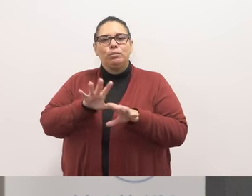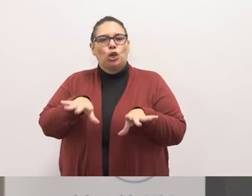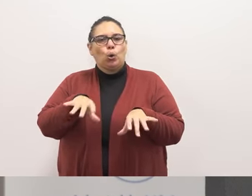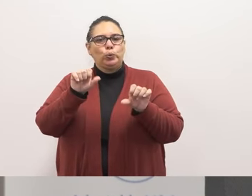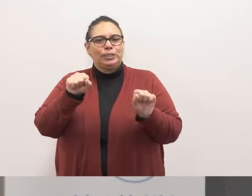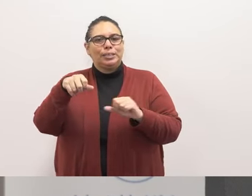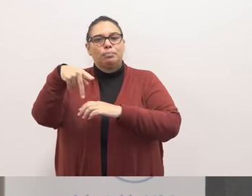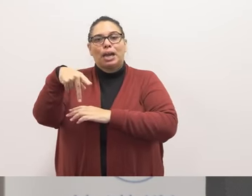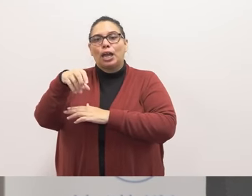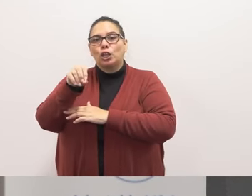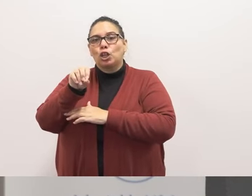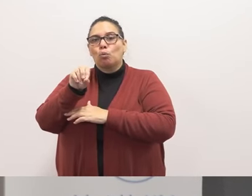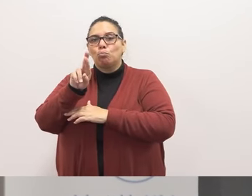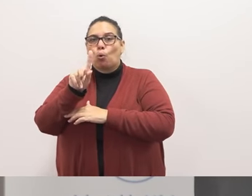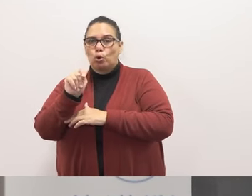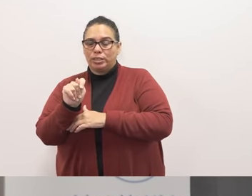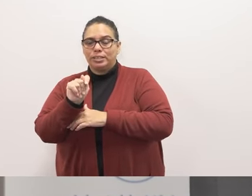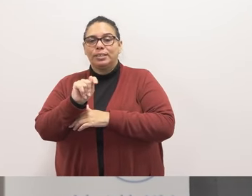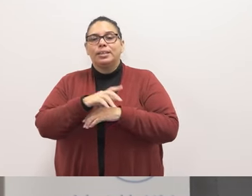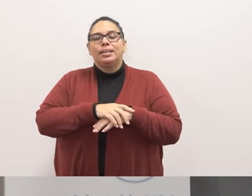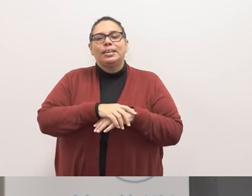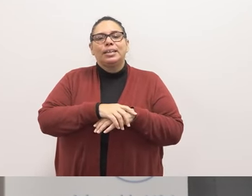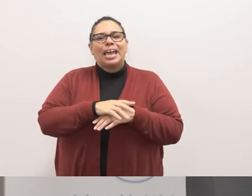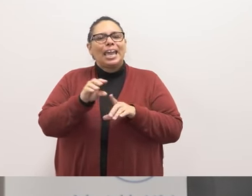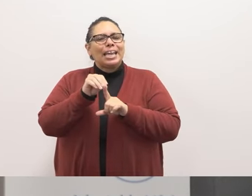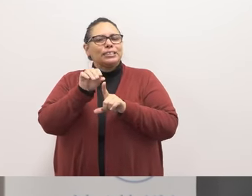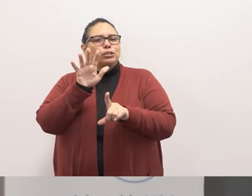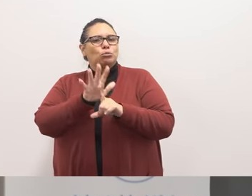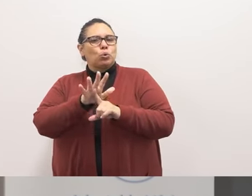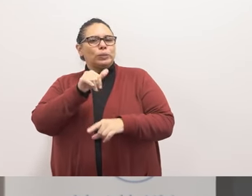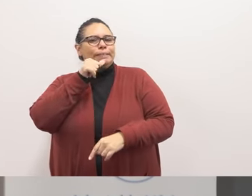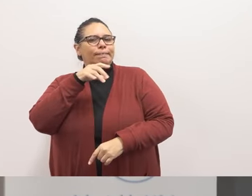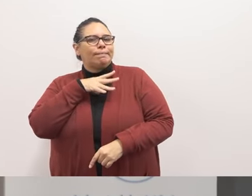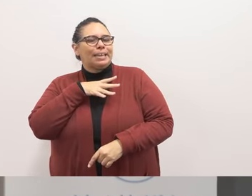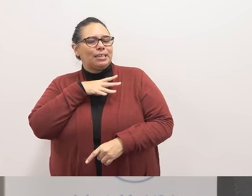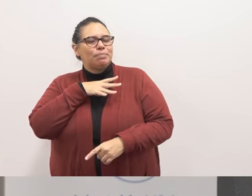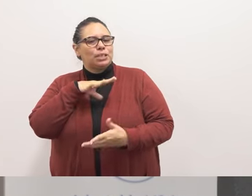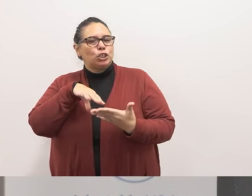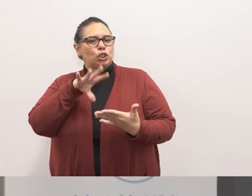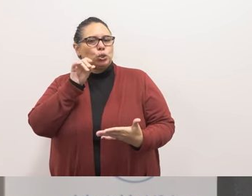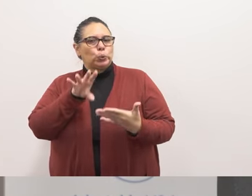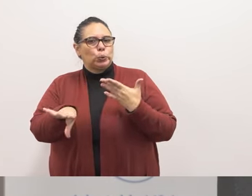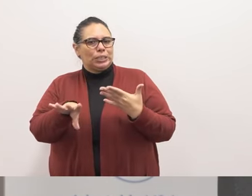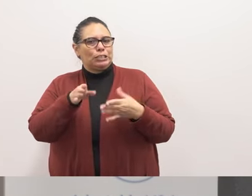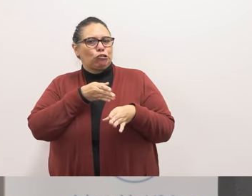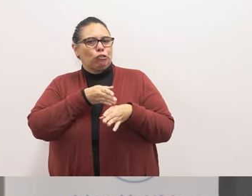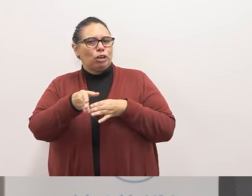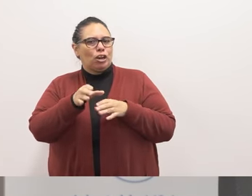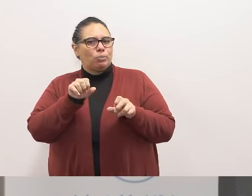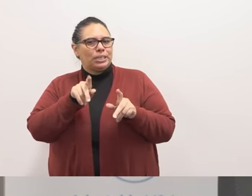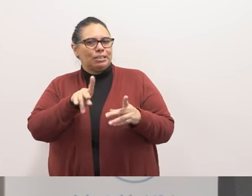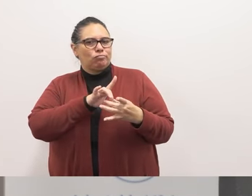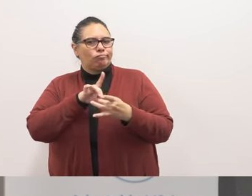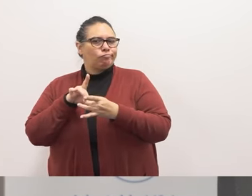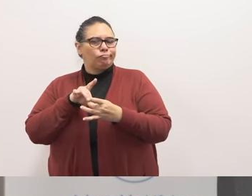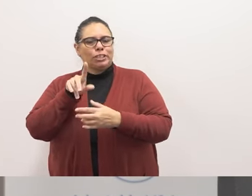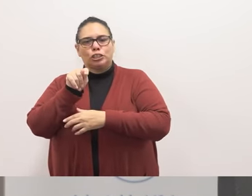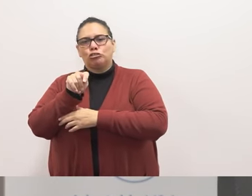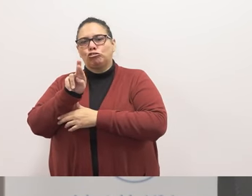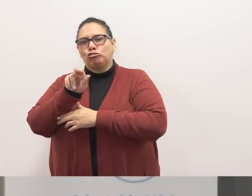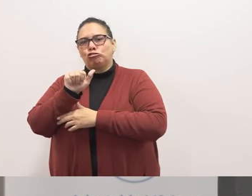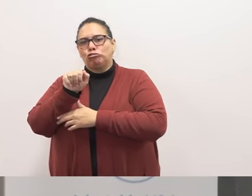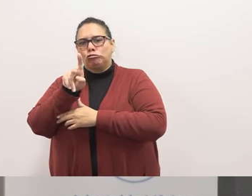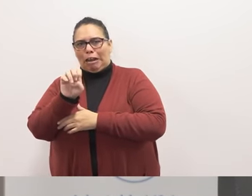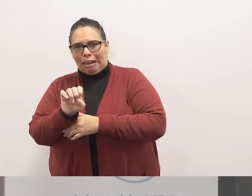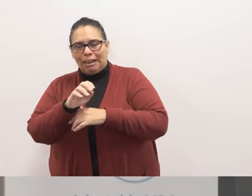is designed to expose our female students to career opportunities related to trade we had students from